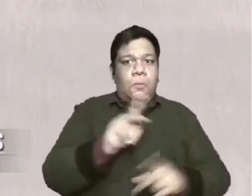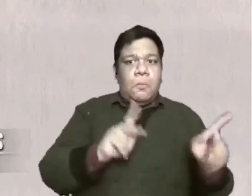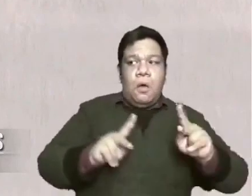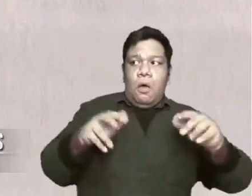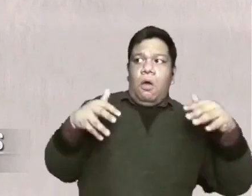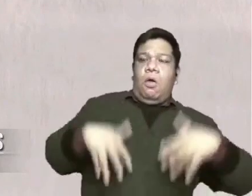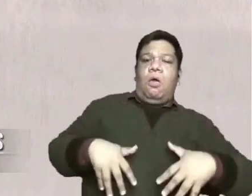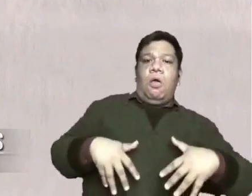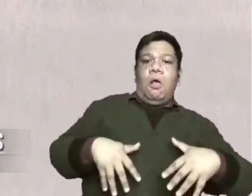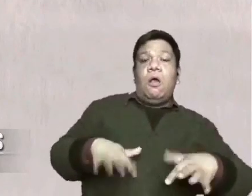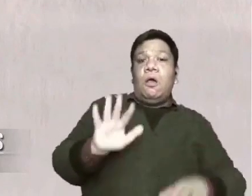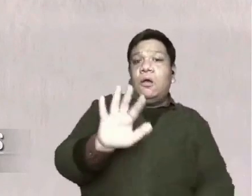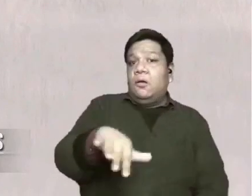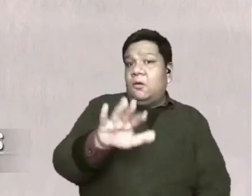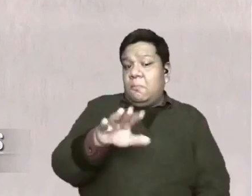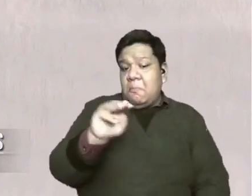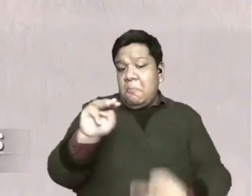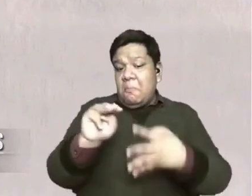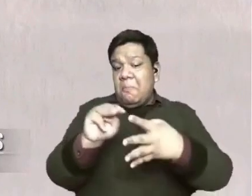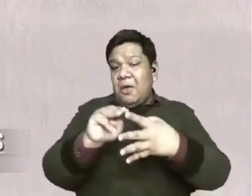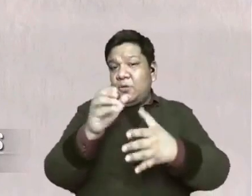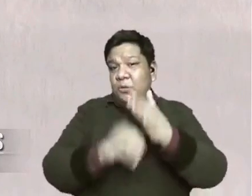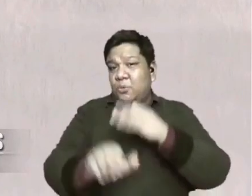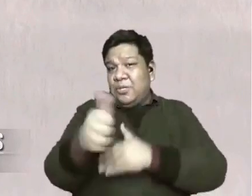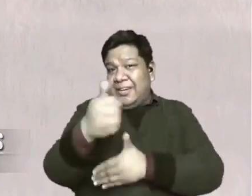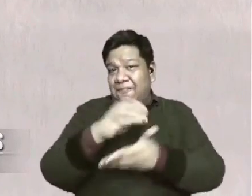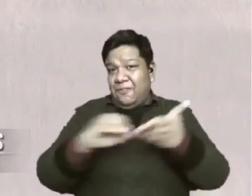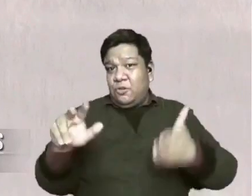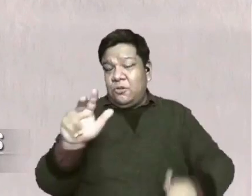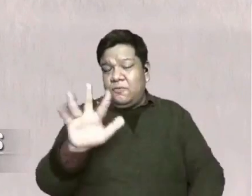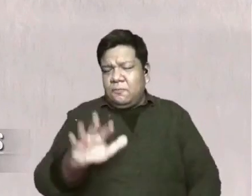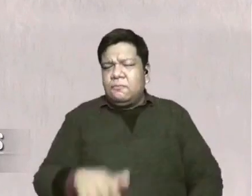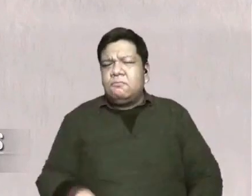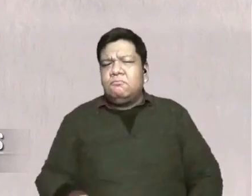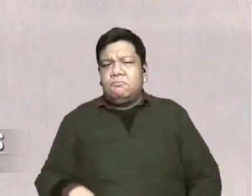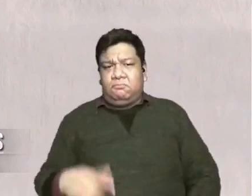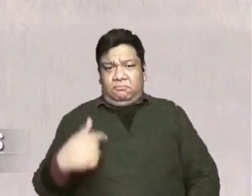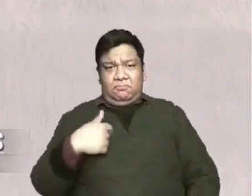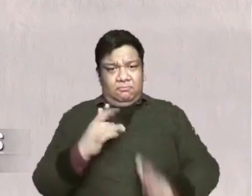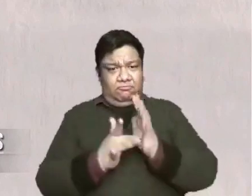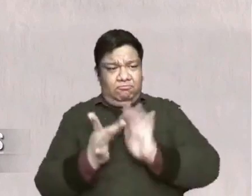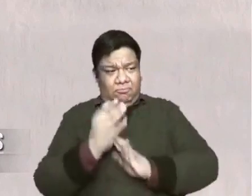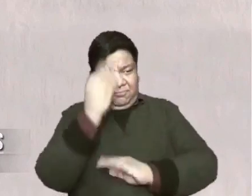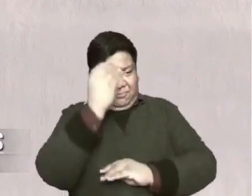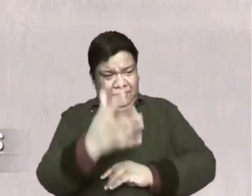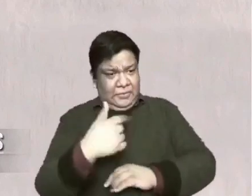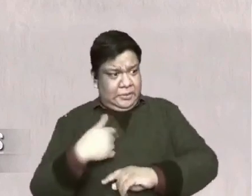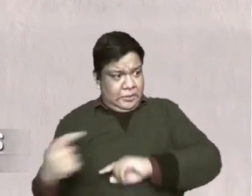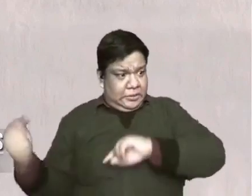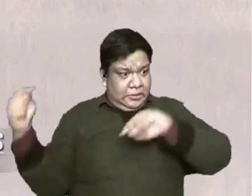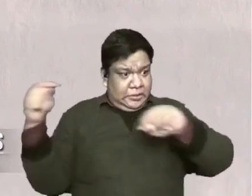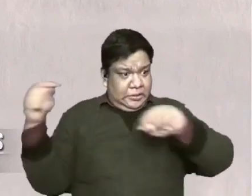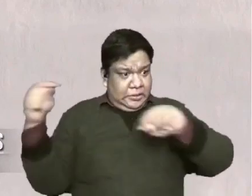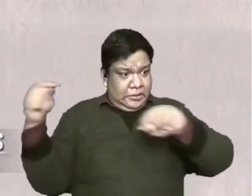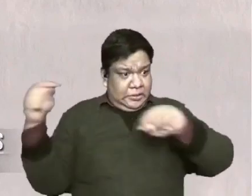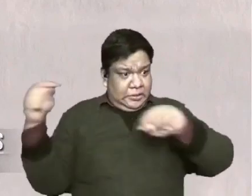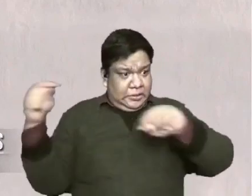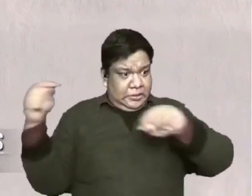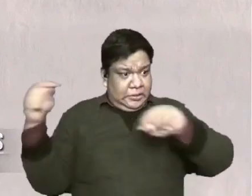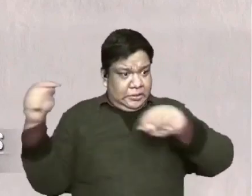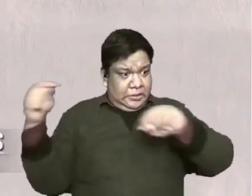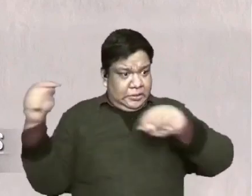Do not suppose that I have come to bring peace to the earth? I did not come to bring peace but a sword.